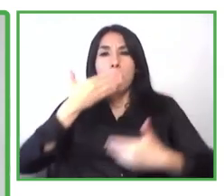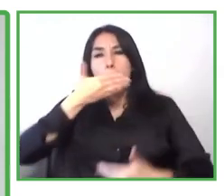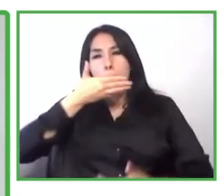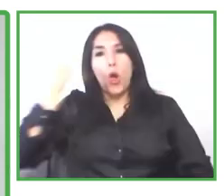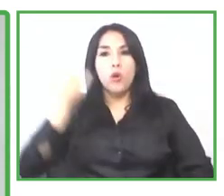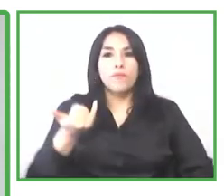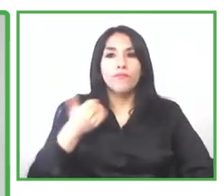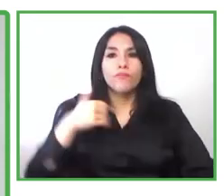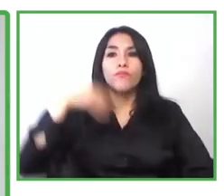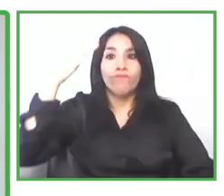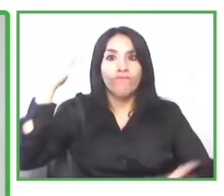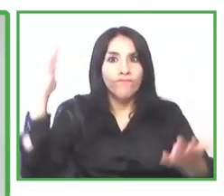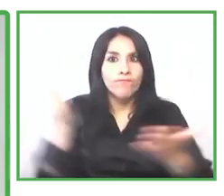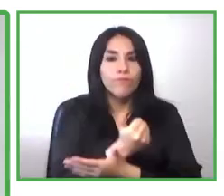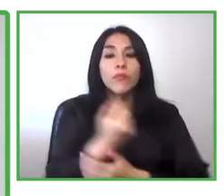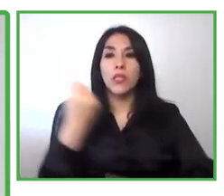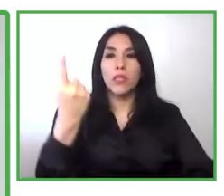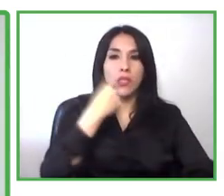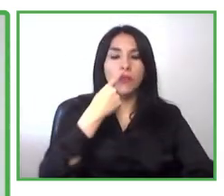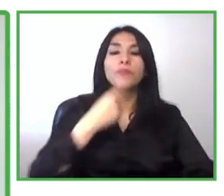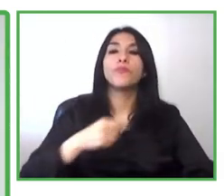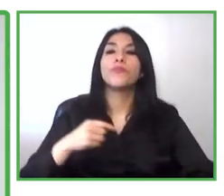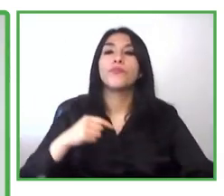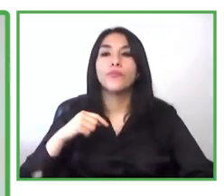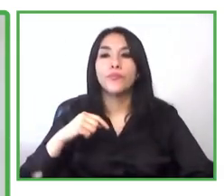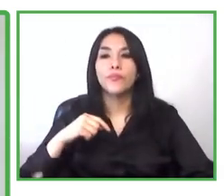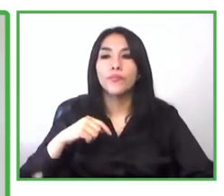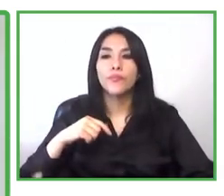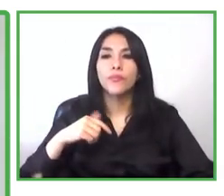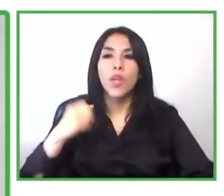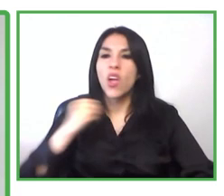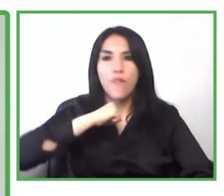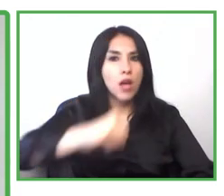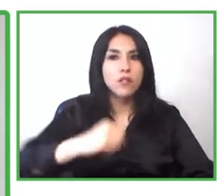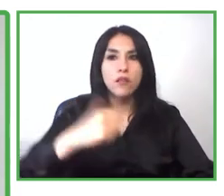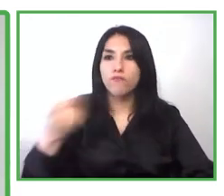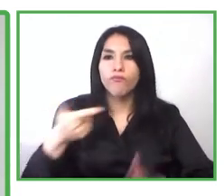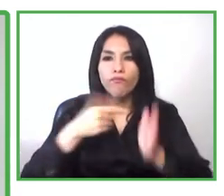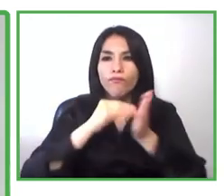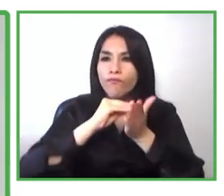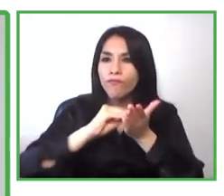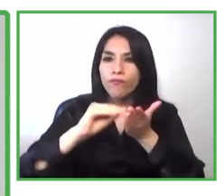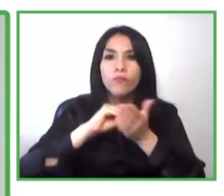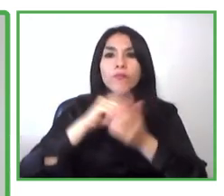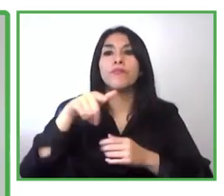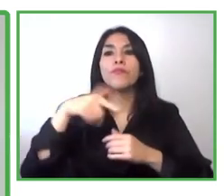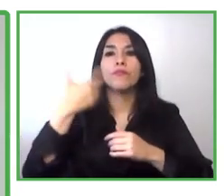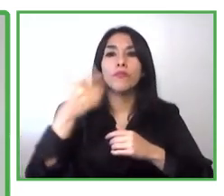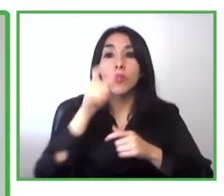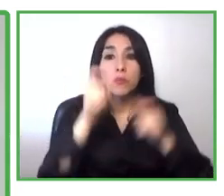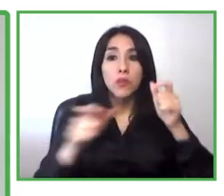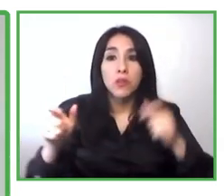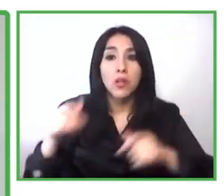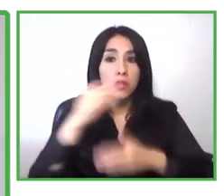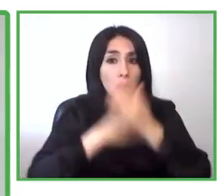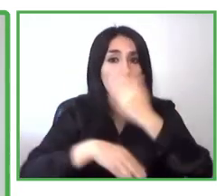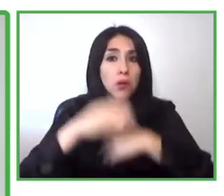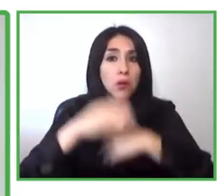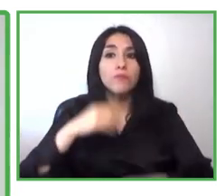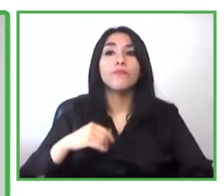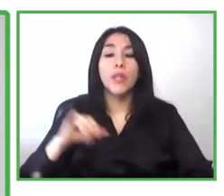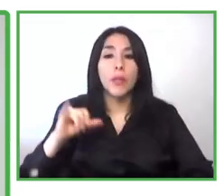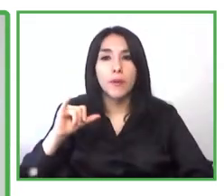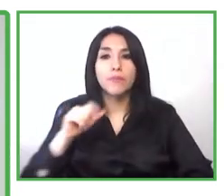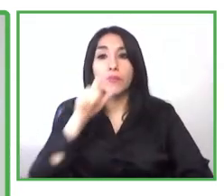the people that are also involved in the environmental for those people as well and those entrepreneurs and also for the populations that are